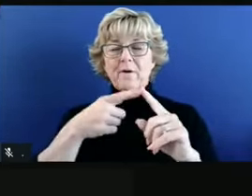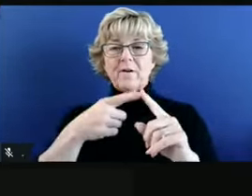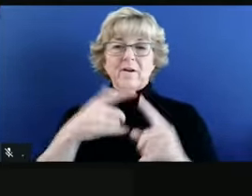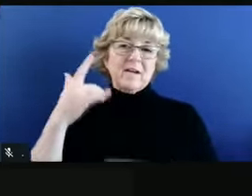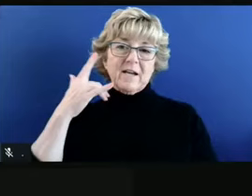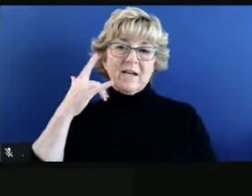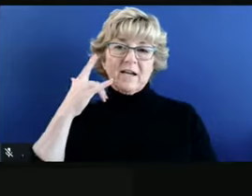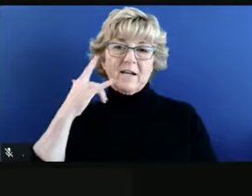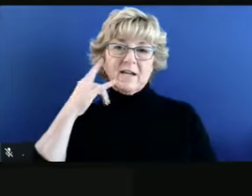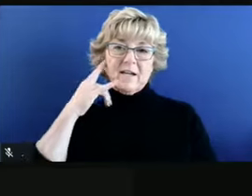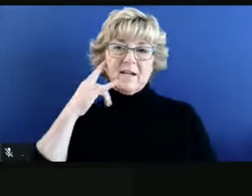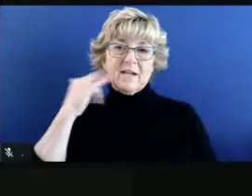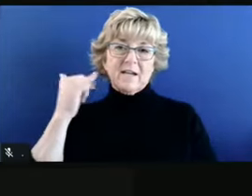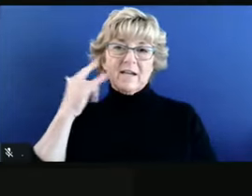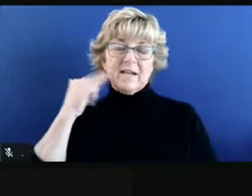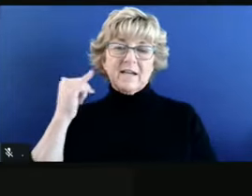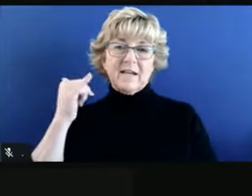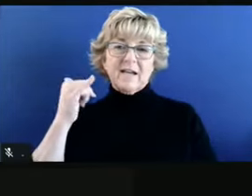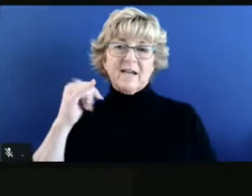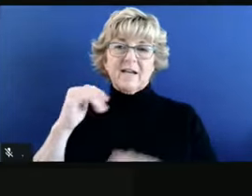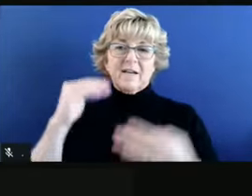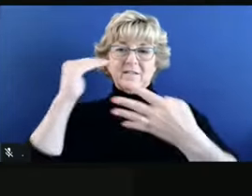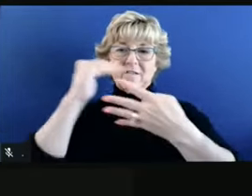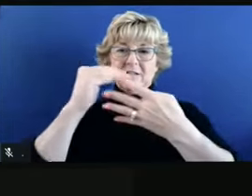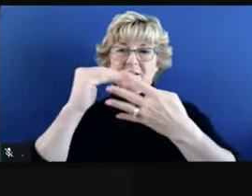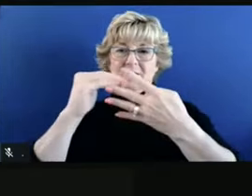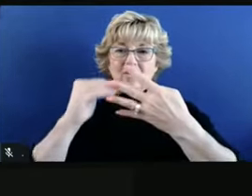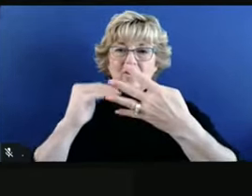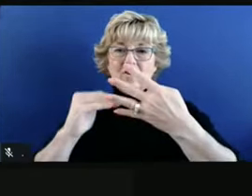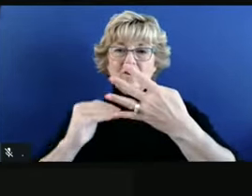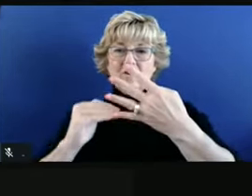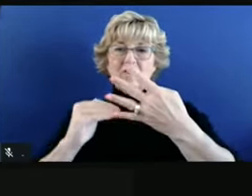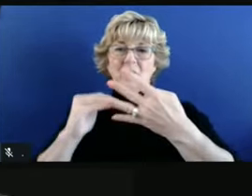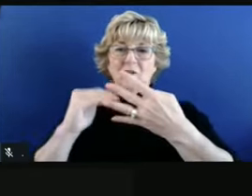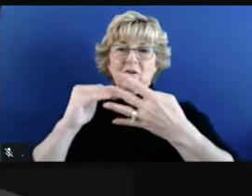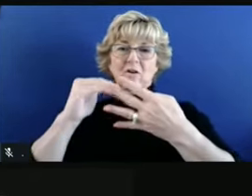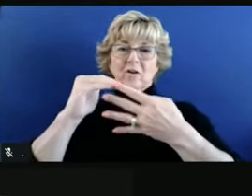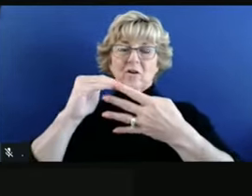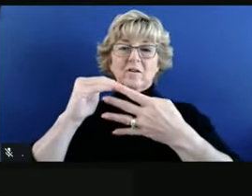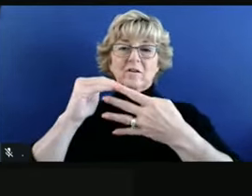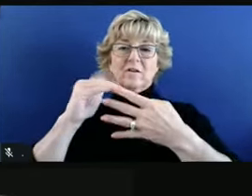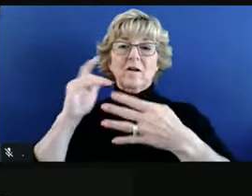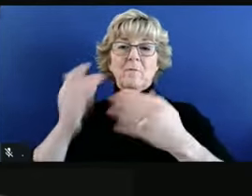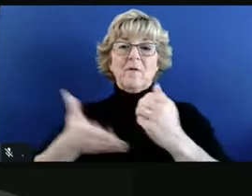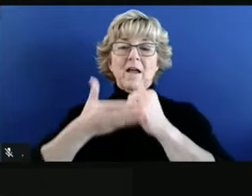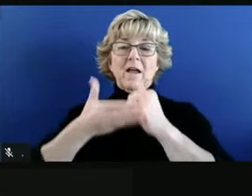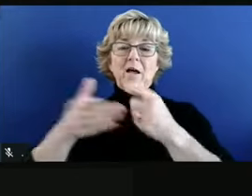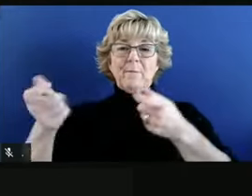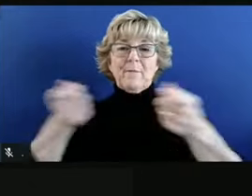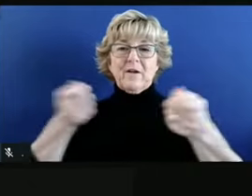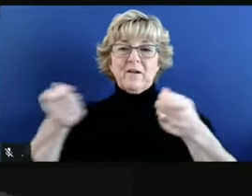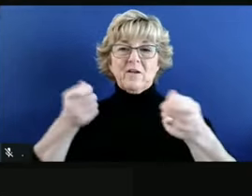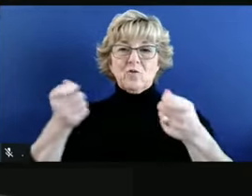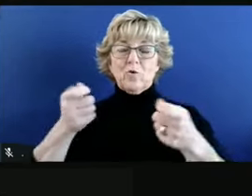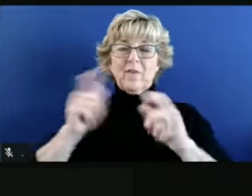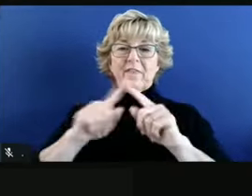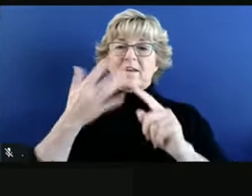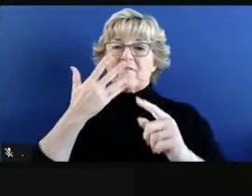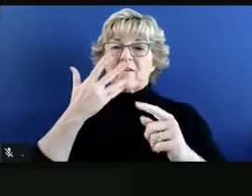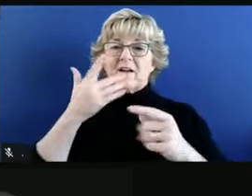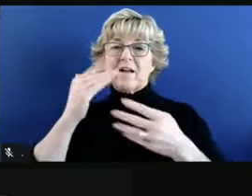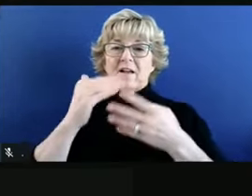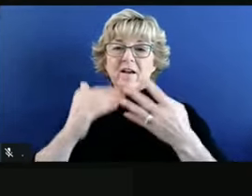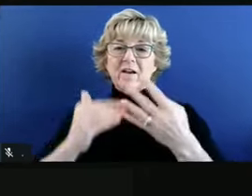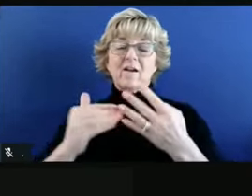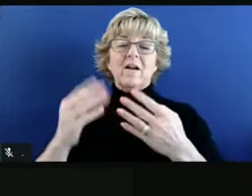California's care system is supposed to help control the spread, yet, as you just talked about, we're continually hearing all kinds of warning